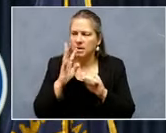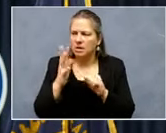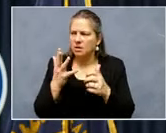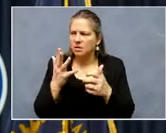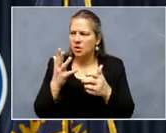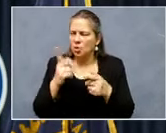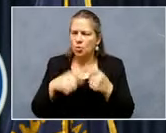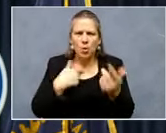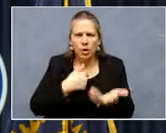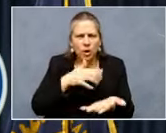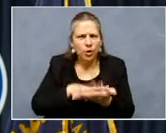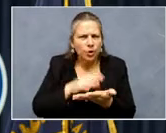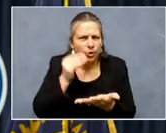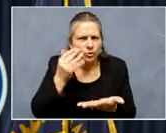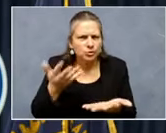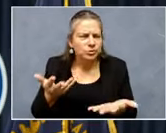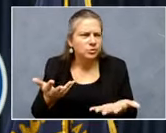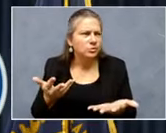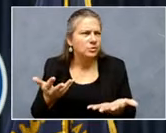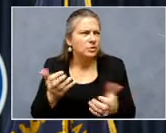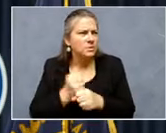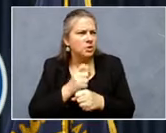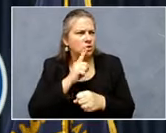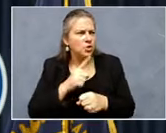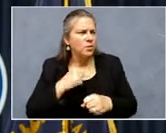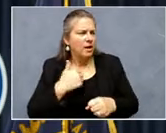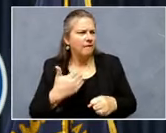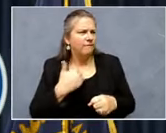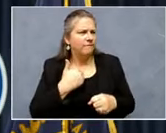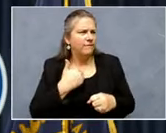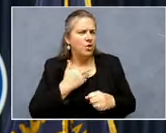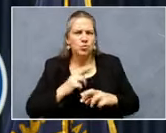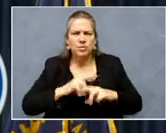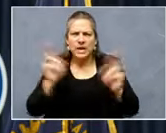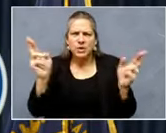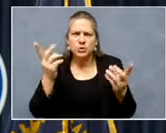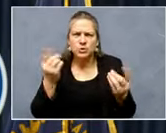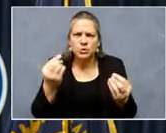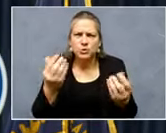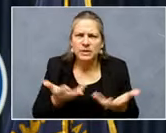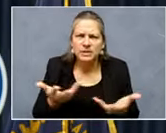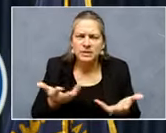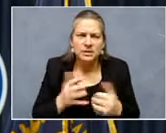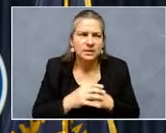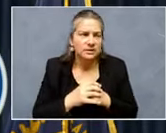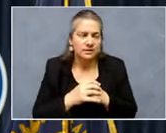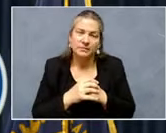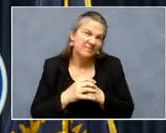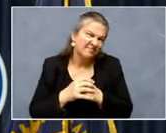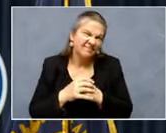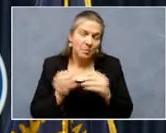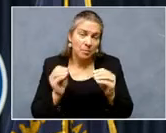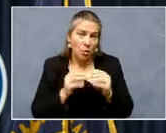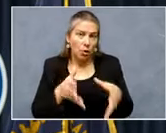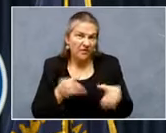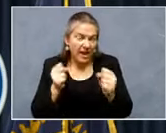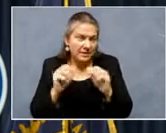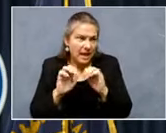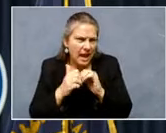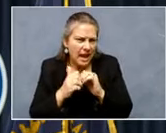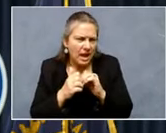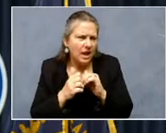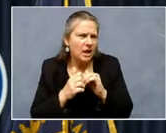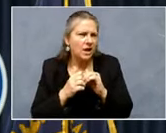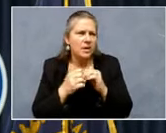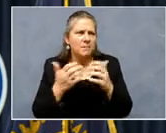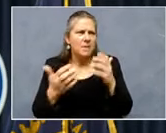make sure that we have, the steps, uh, ready, ready to go, uh, and ready to go more quickly or, or maybe to be just a